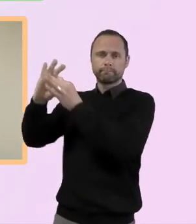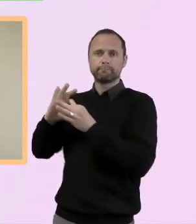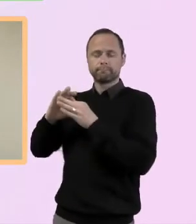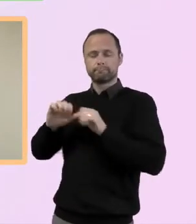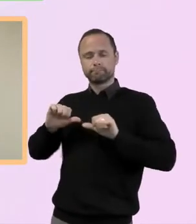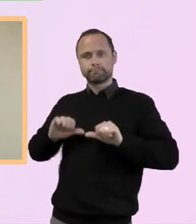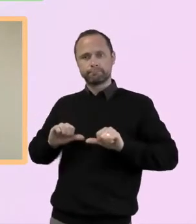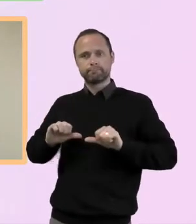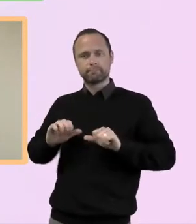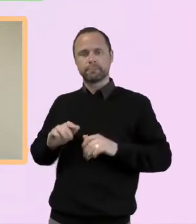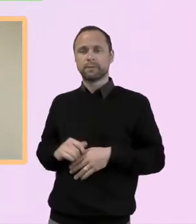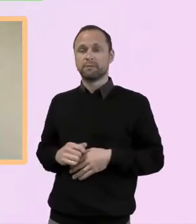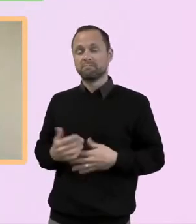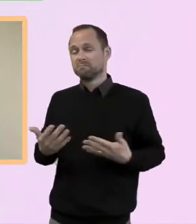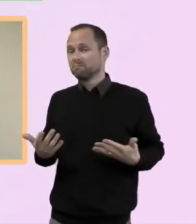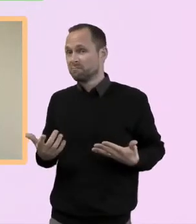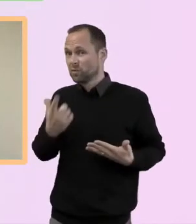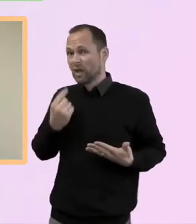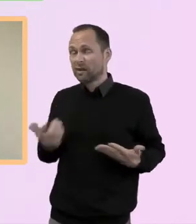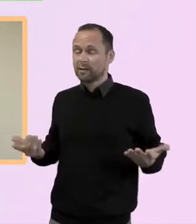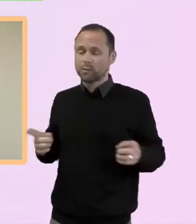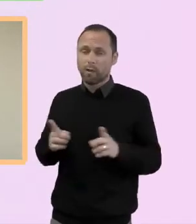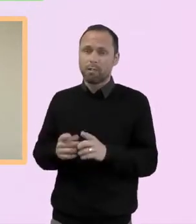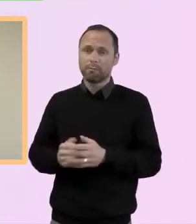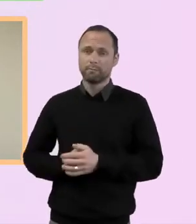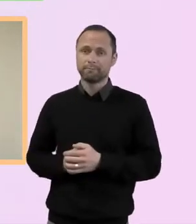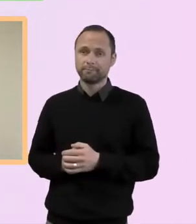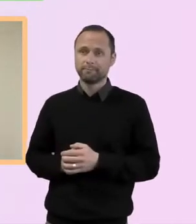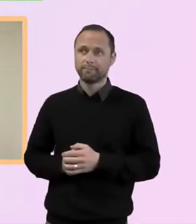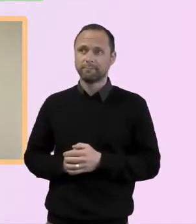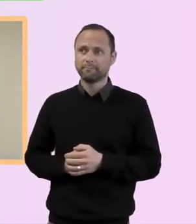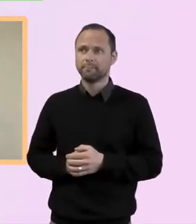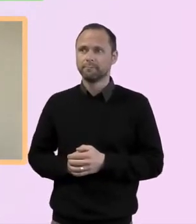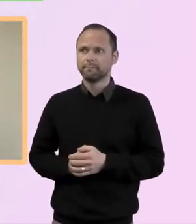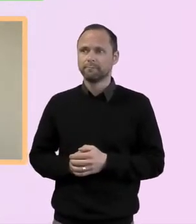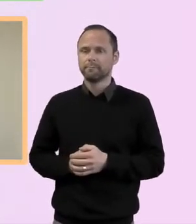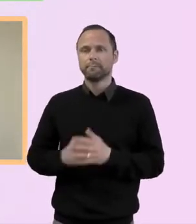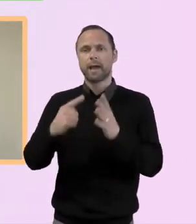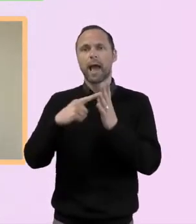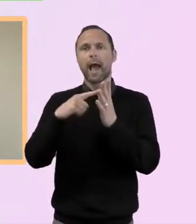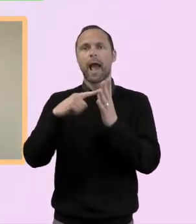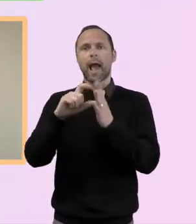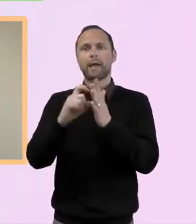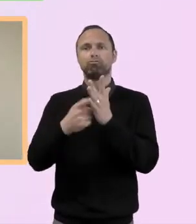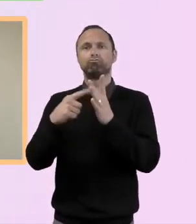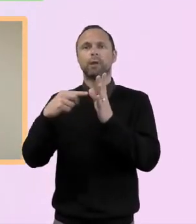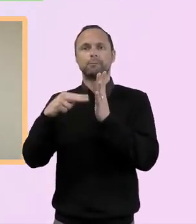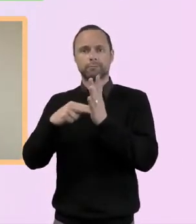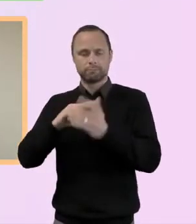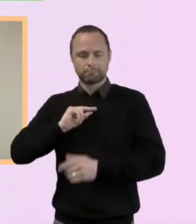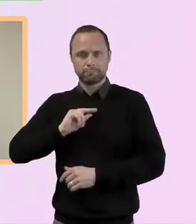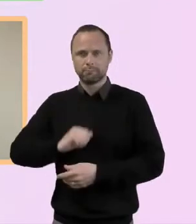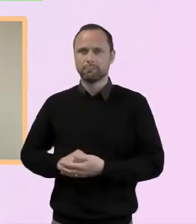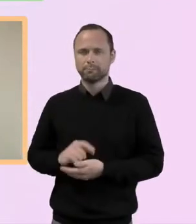rest. Yeah, that's good. If I could just come in on to both of those real quick, if I could, because I